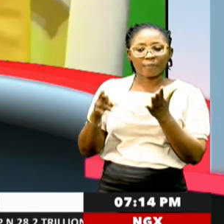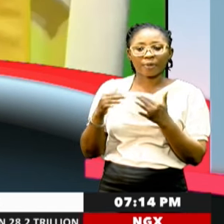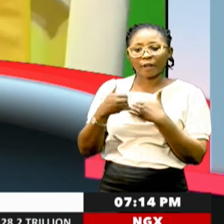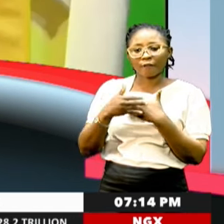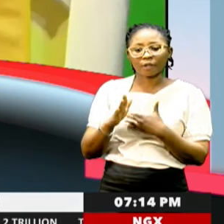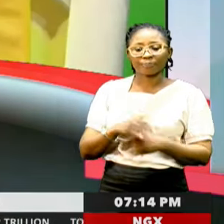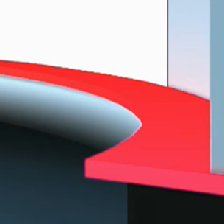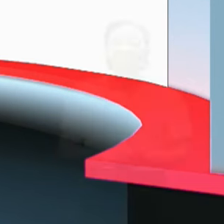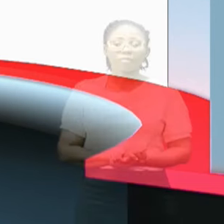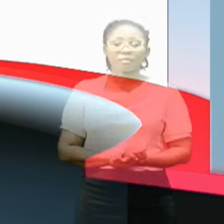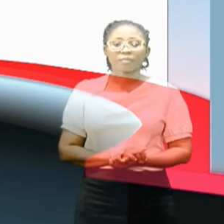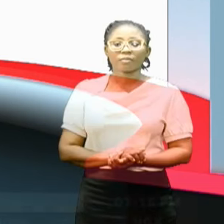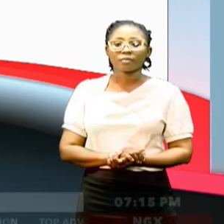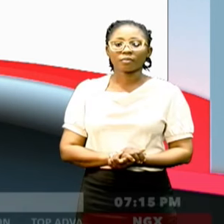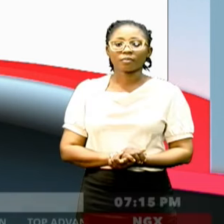after.